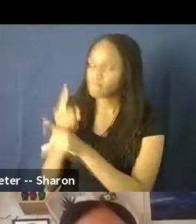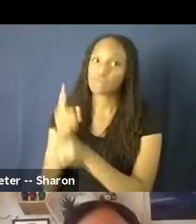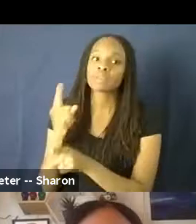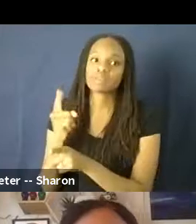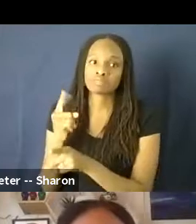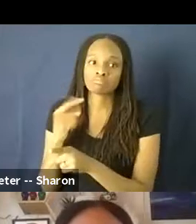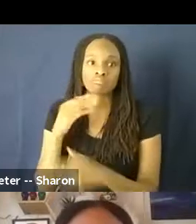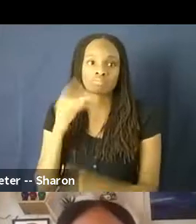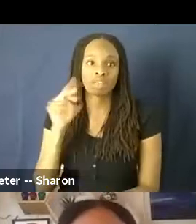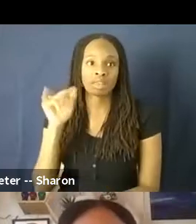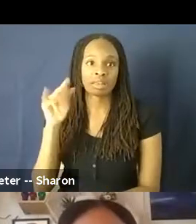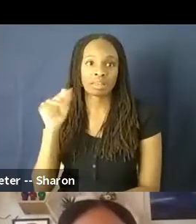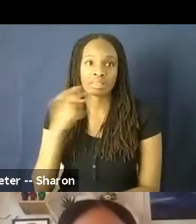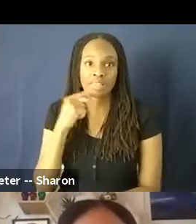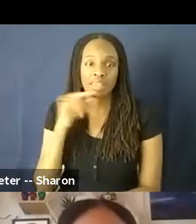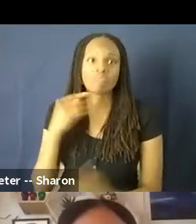appreciated.